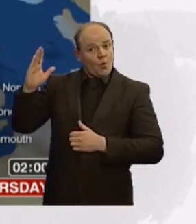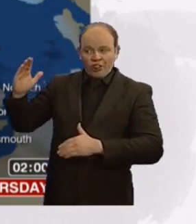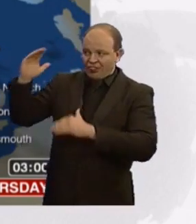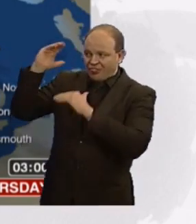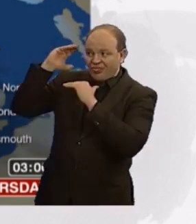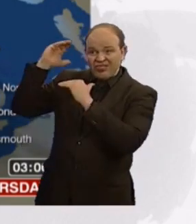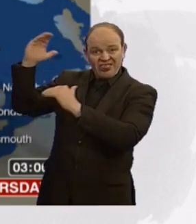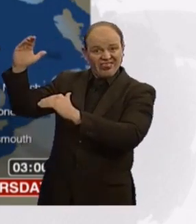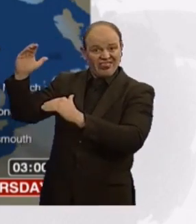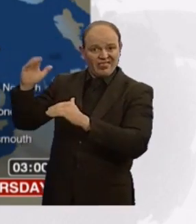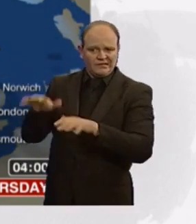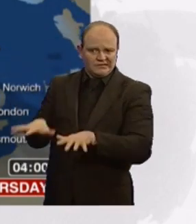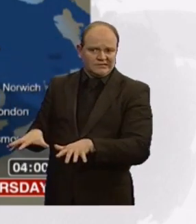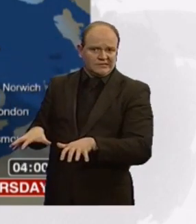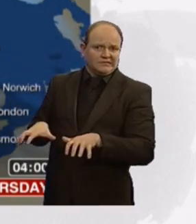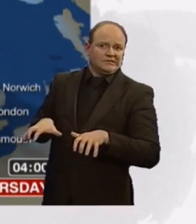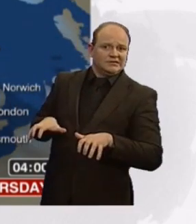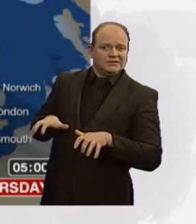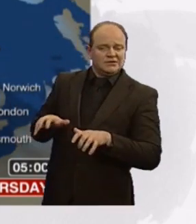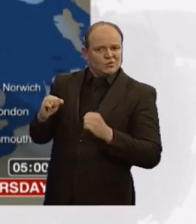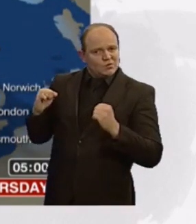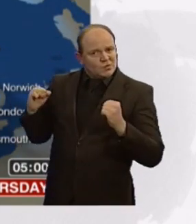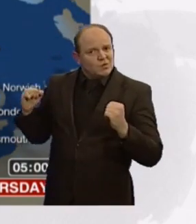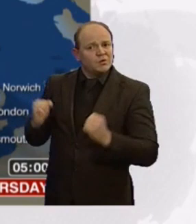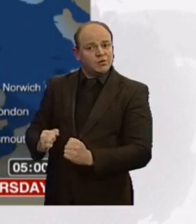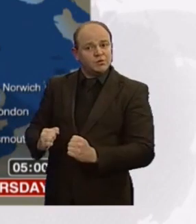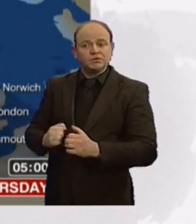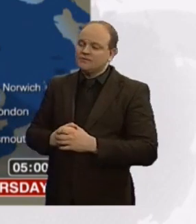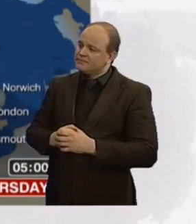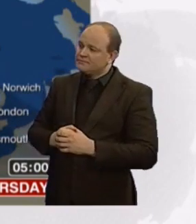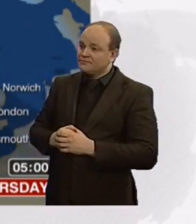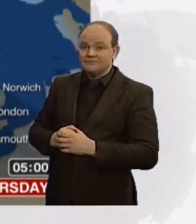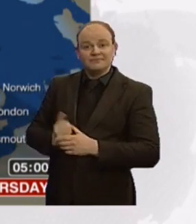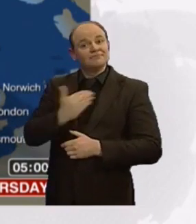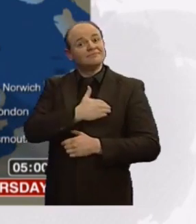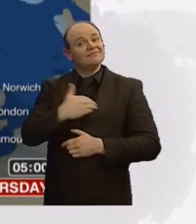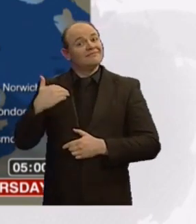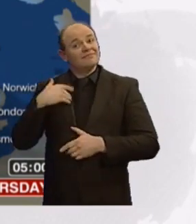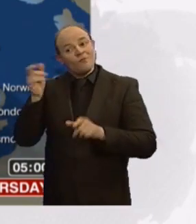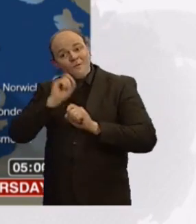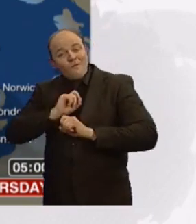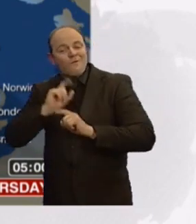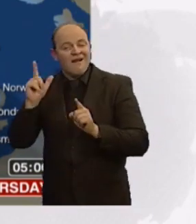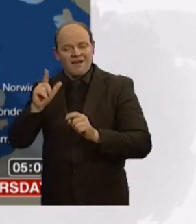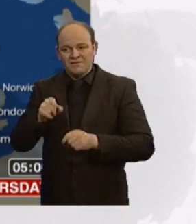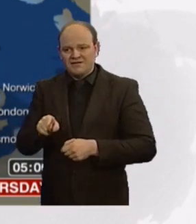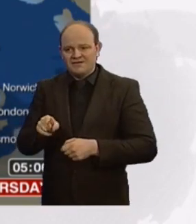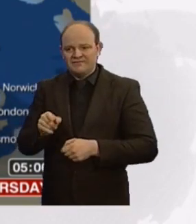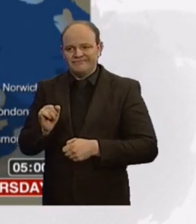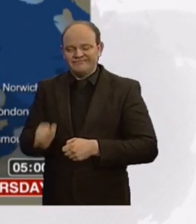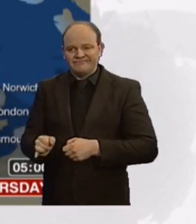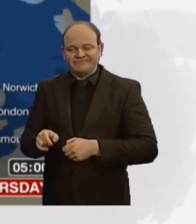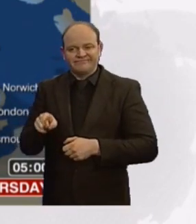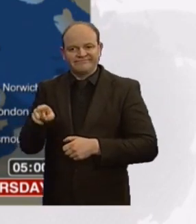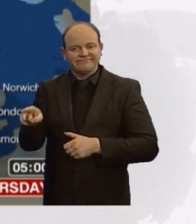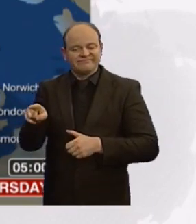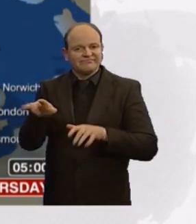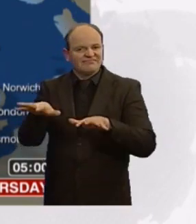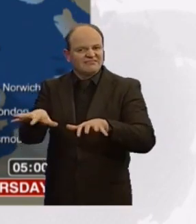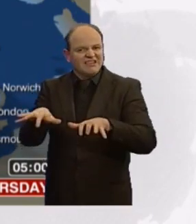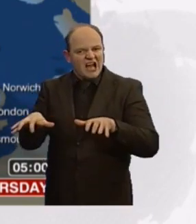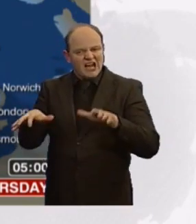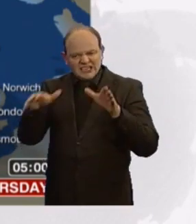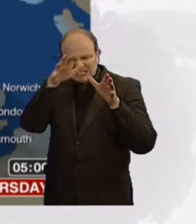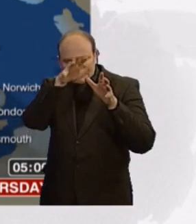once again. Another cold and frosty night, some of us scraping the ice off the car in the morning. It's just the far south where we stay a